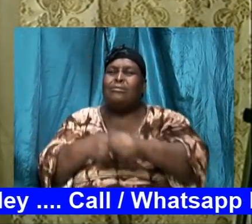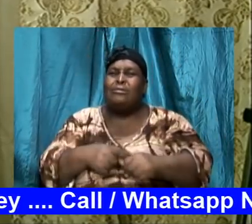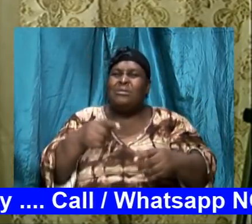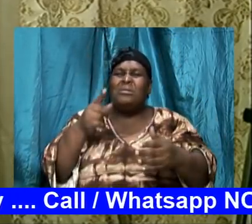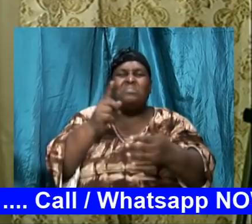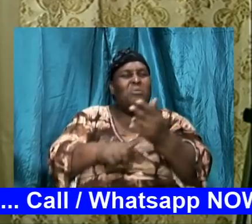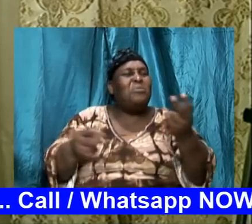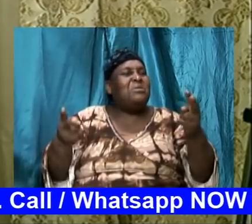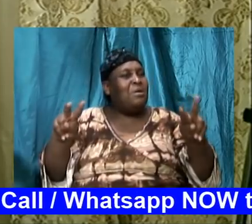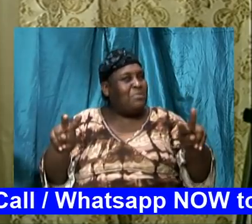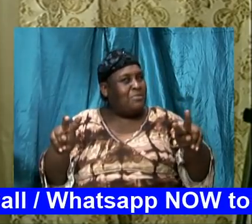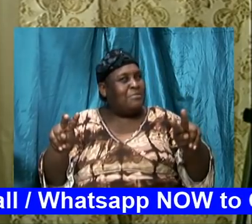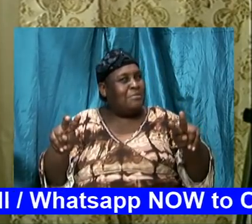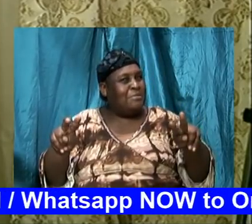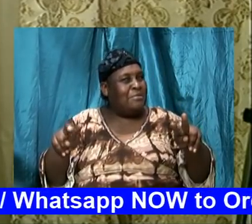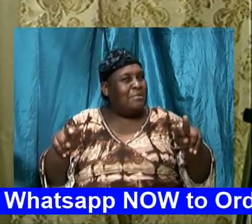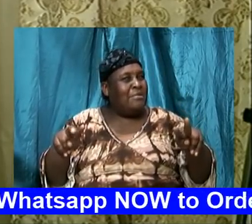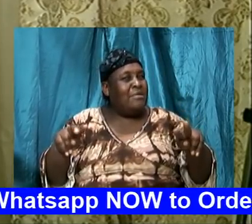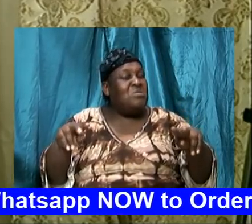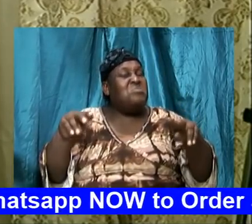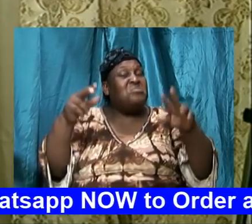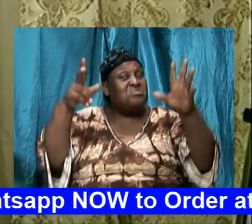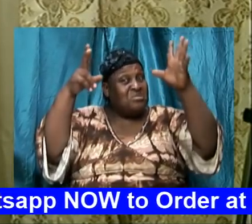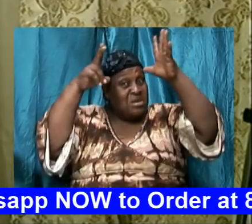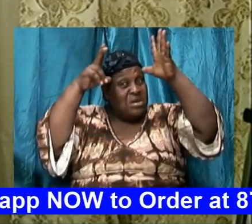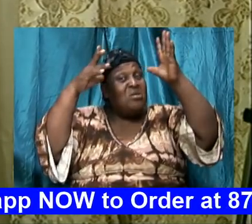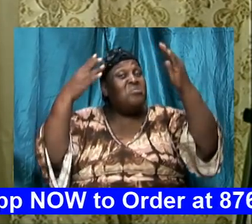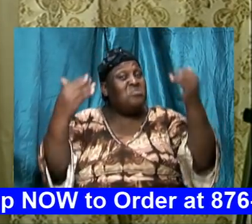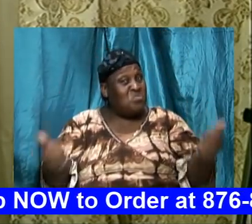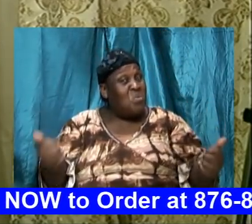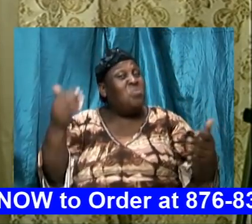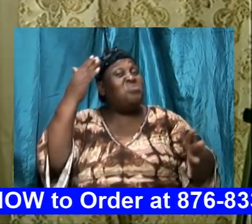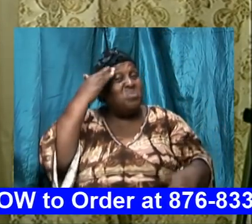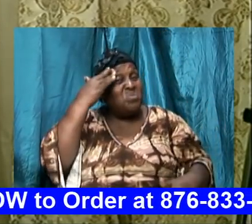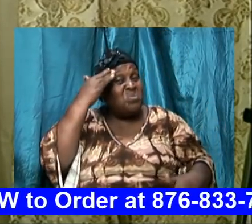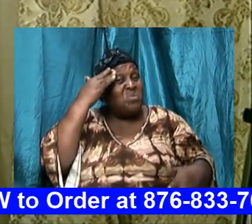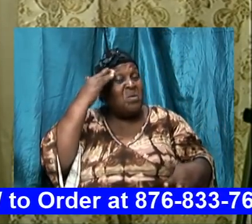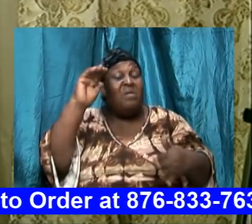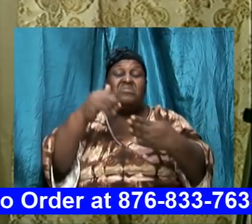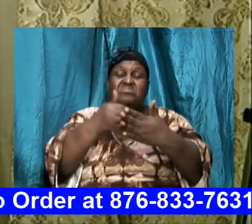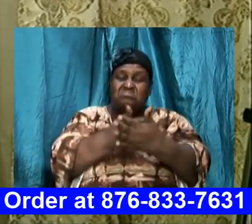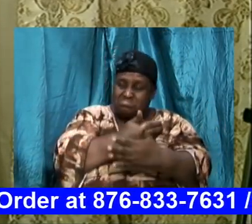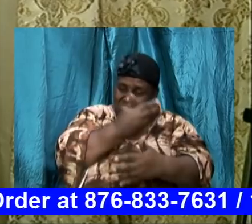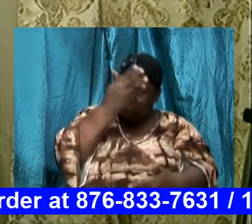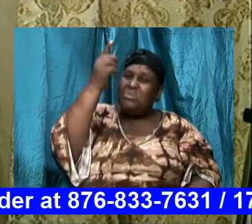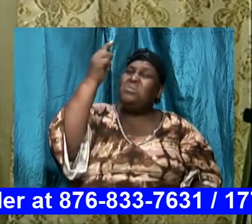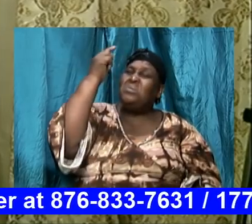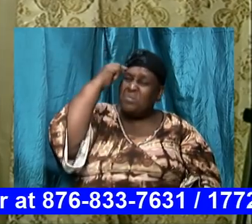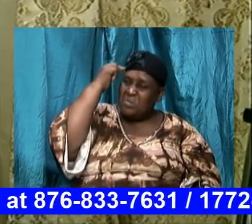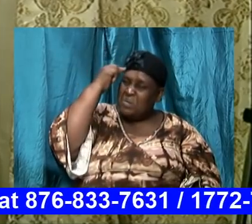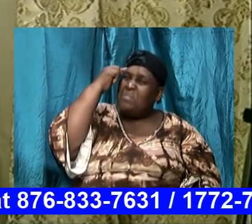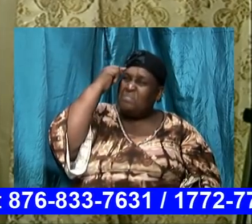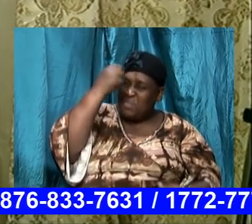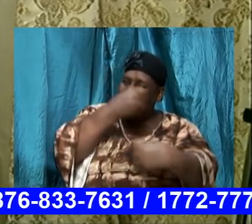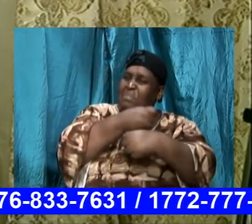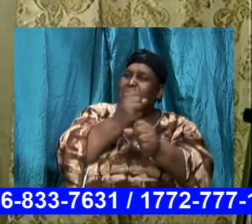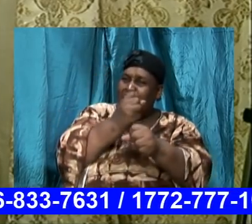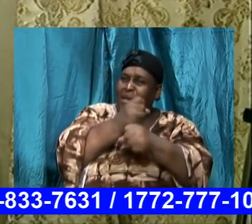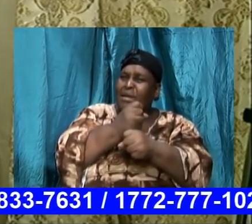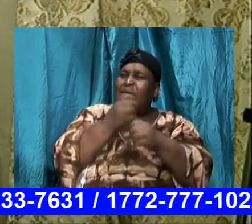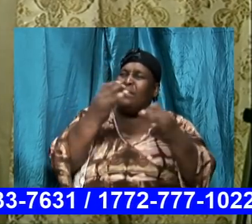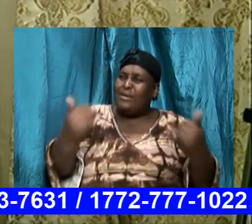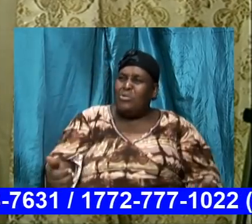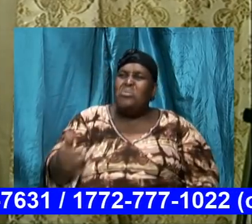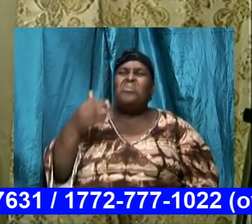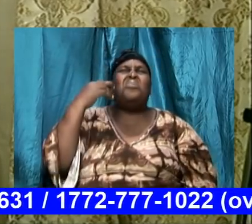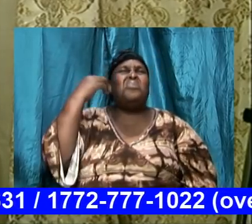He now knew. He now had a new mindset. He now recognized that